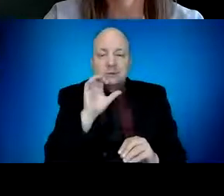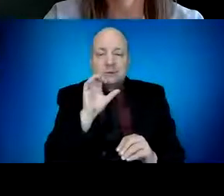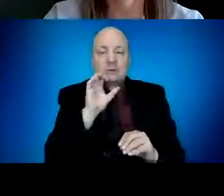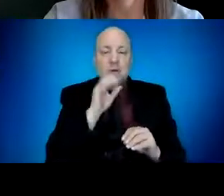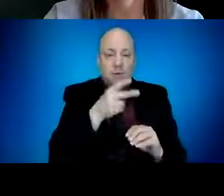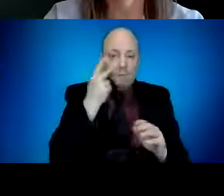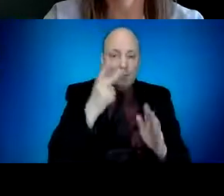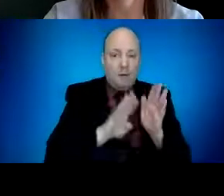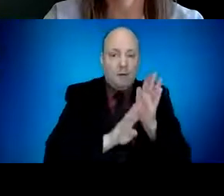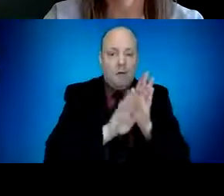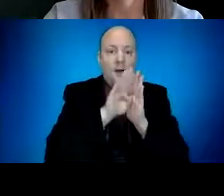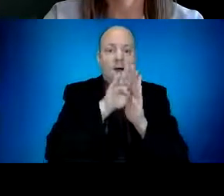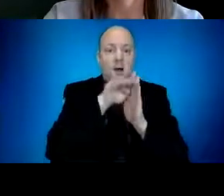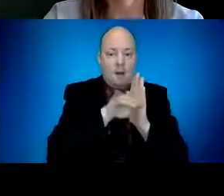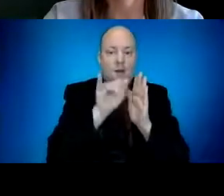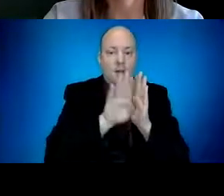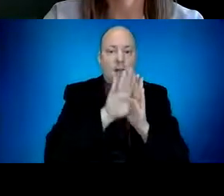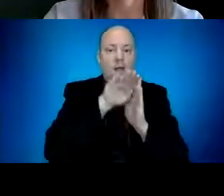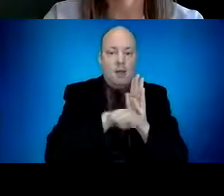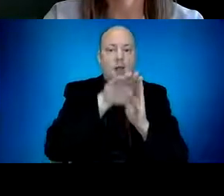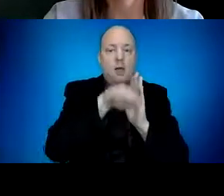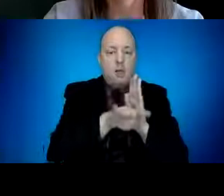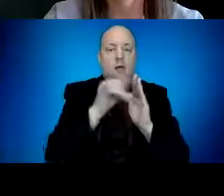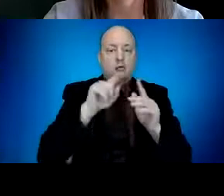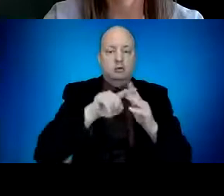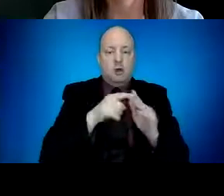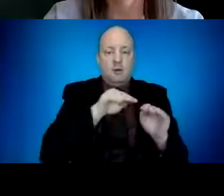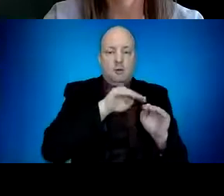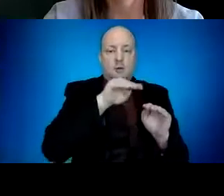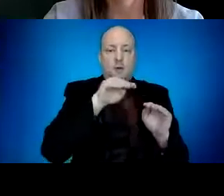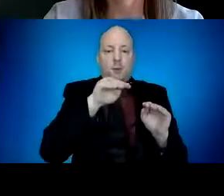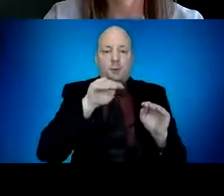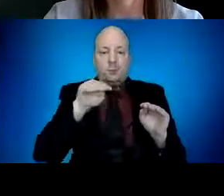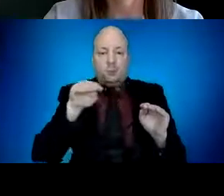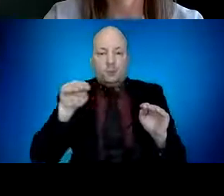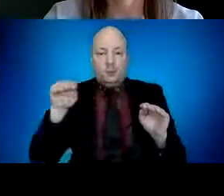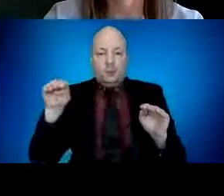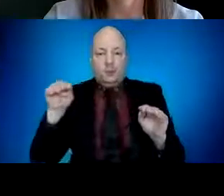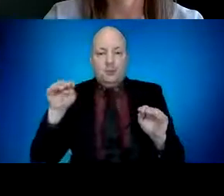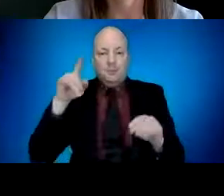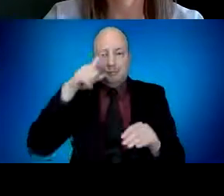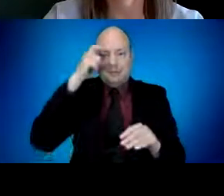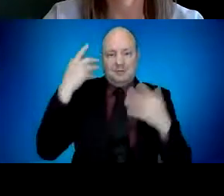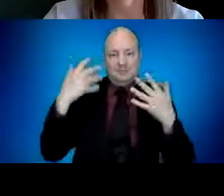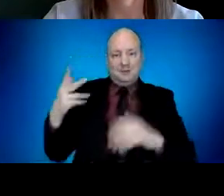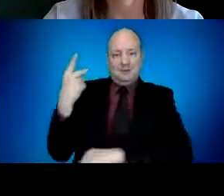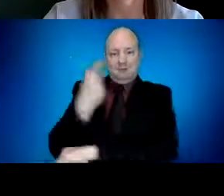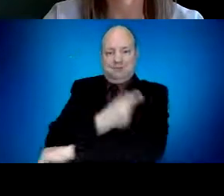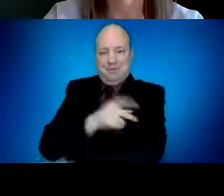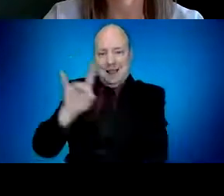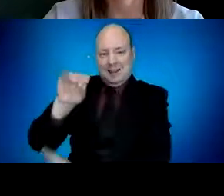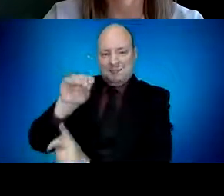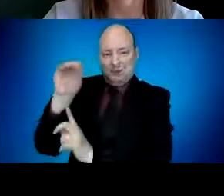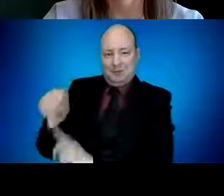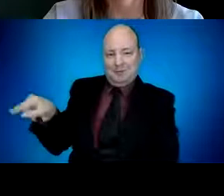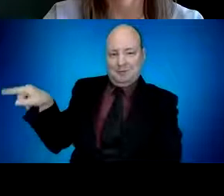supply, capacity, or urgency, but because we've reached 80% of our eligible populations and demand is beginning to plateau. Some counties